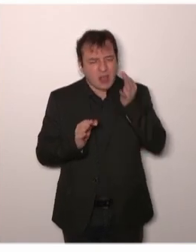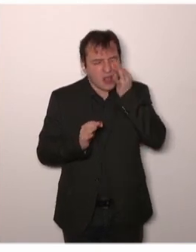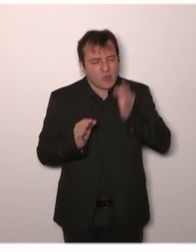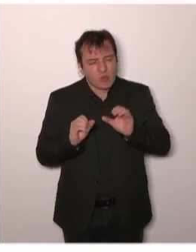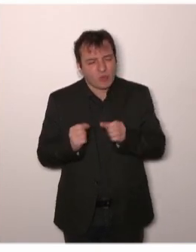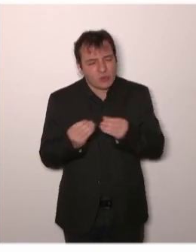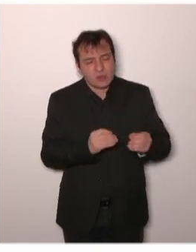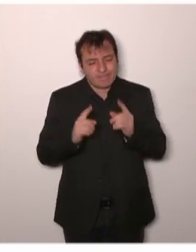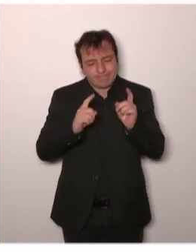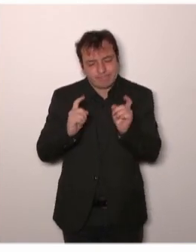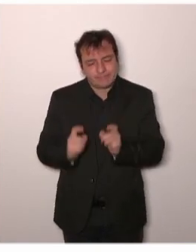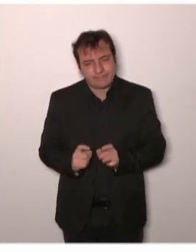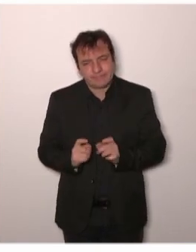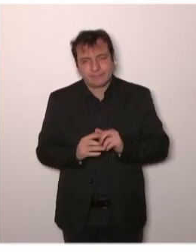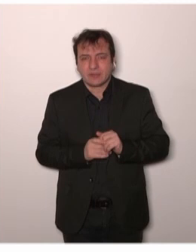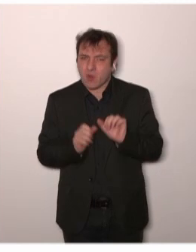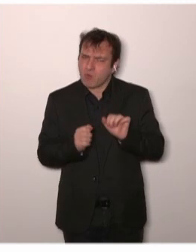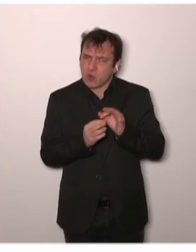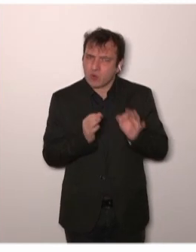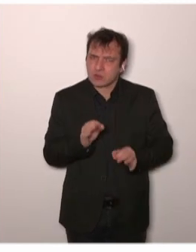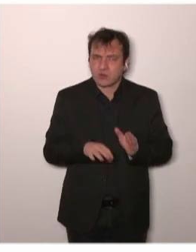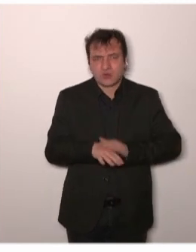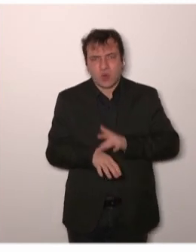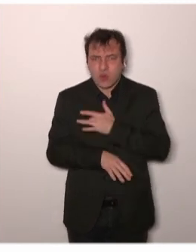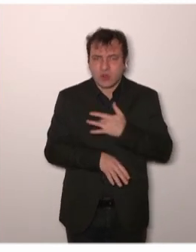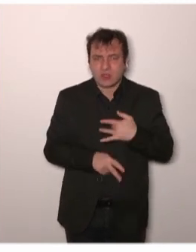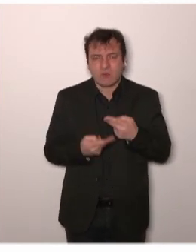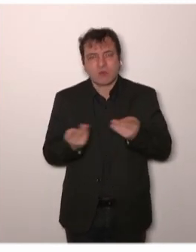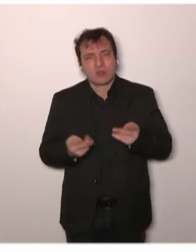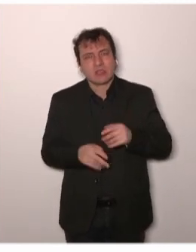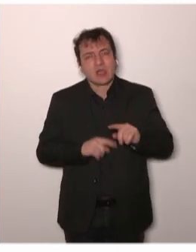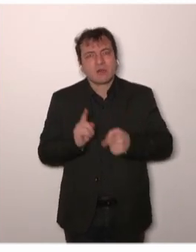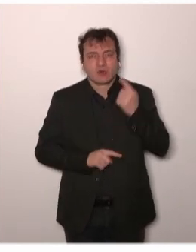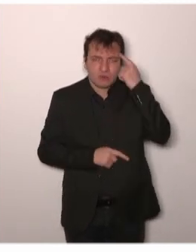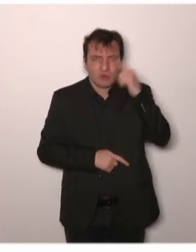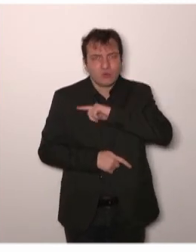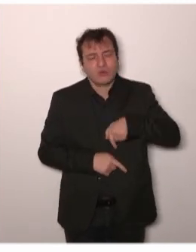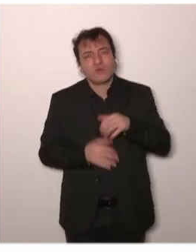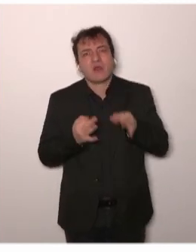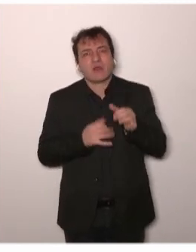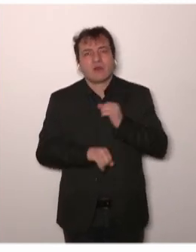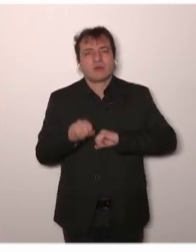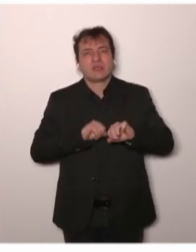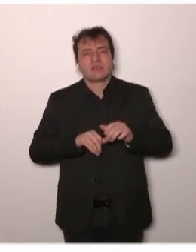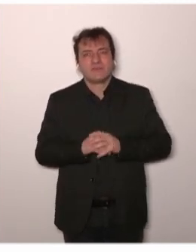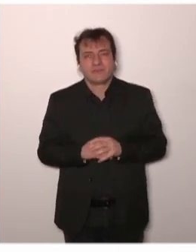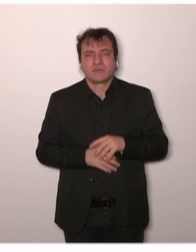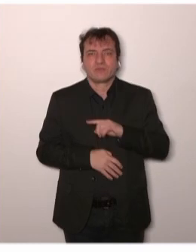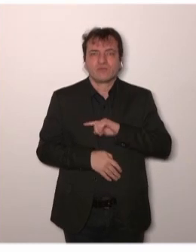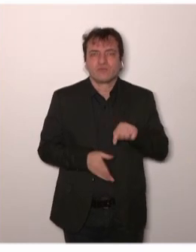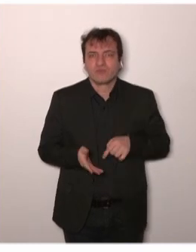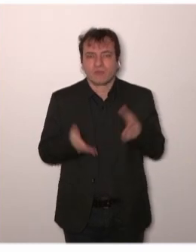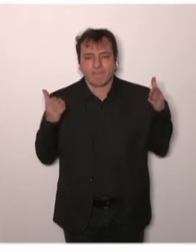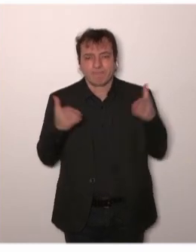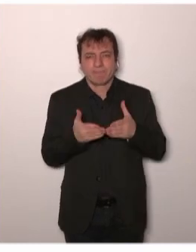health, and, of course, what is important for us as an organization, as a patient-centric organization, historically, you said for 60